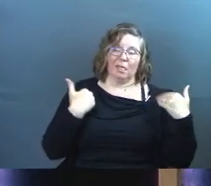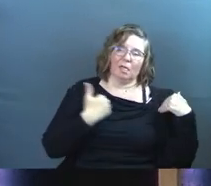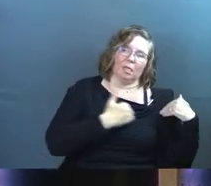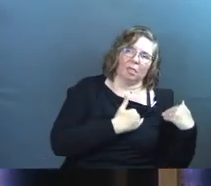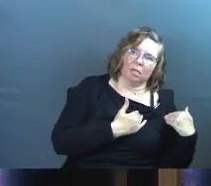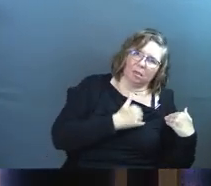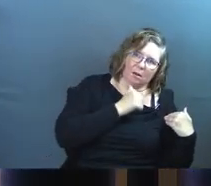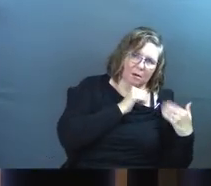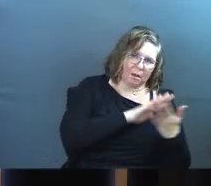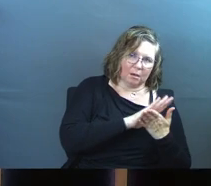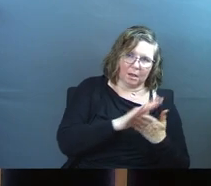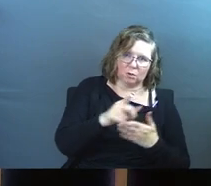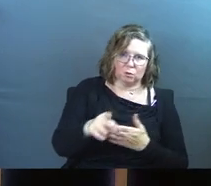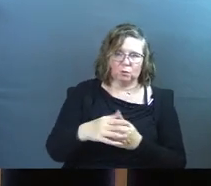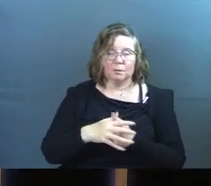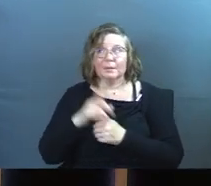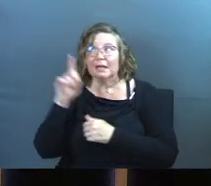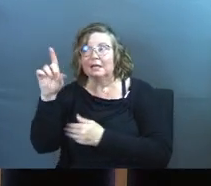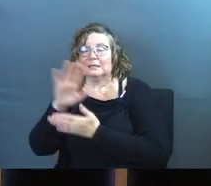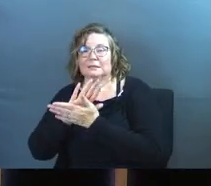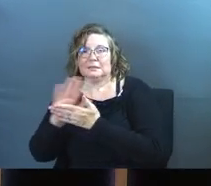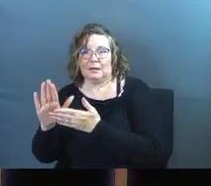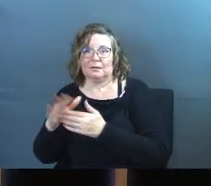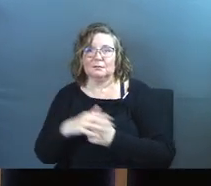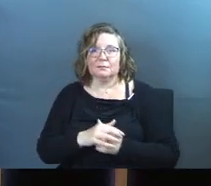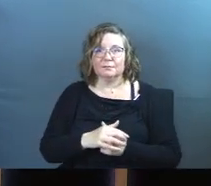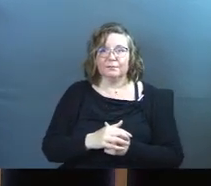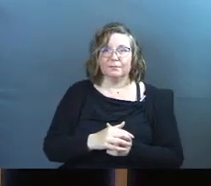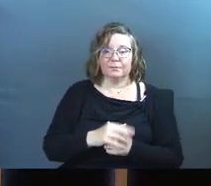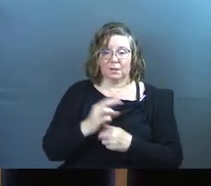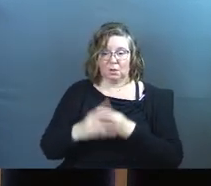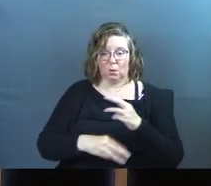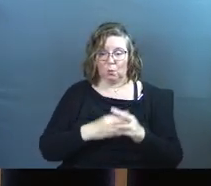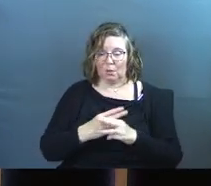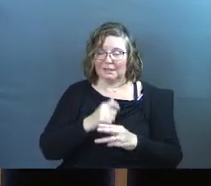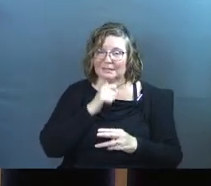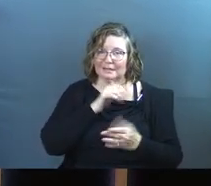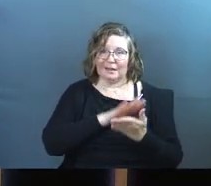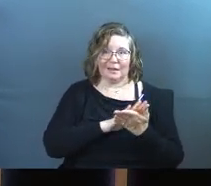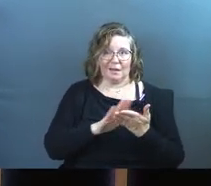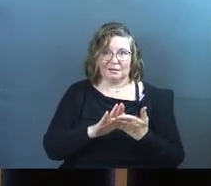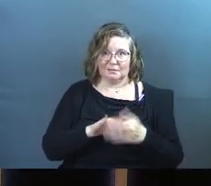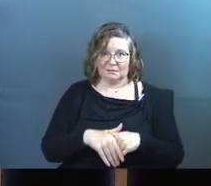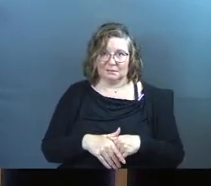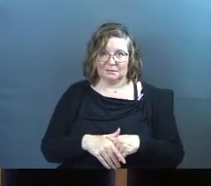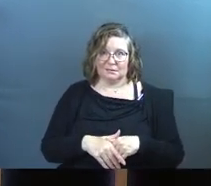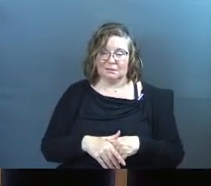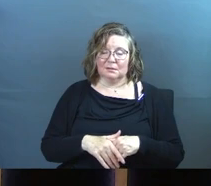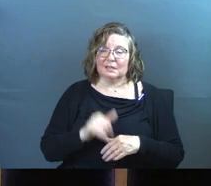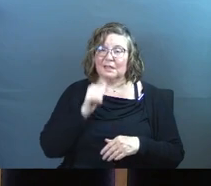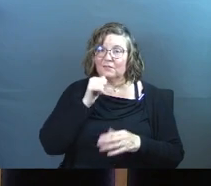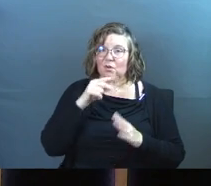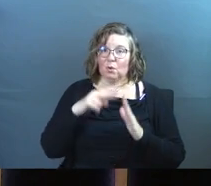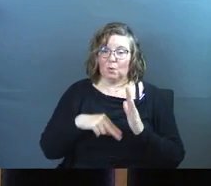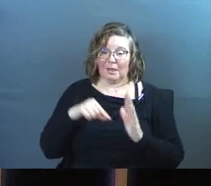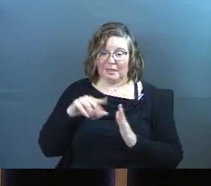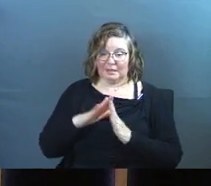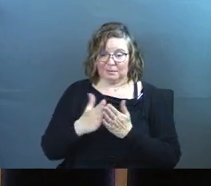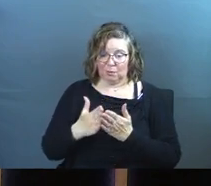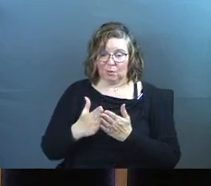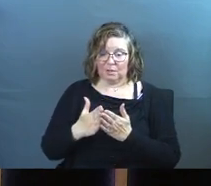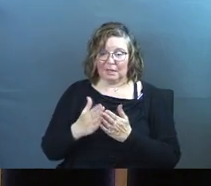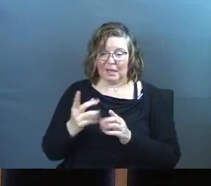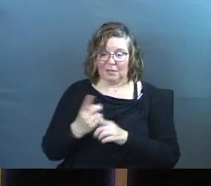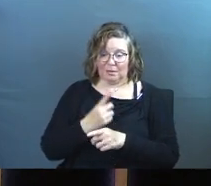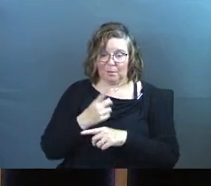are not kind to you. The burden of this world is not kind. If you don't read this book